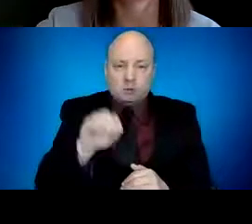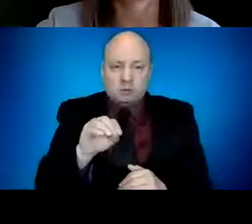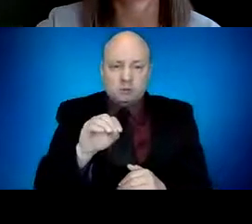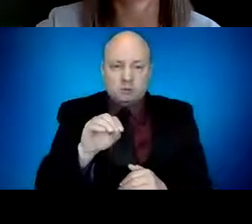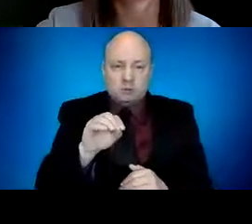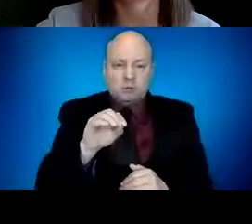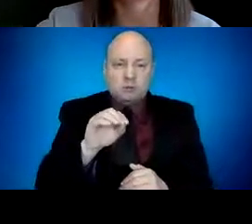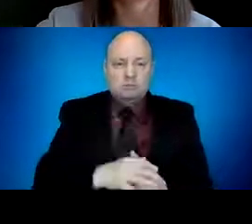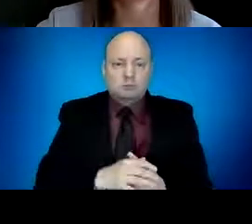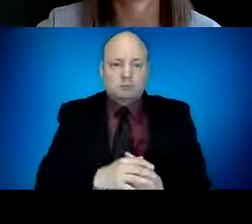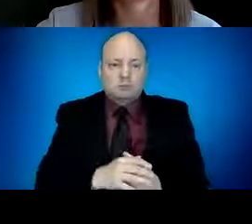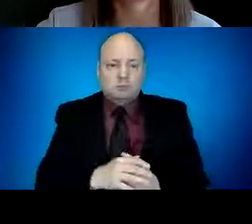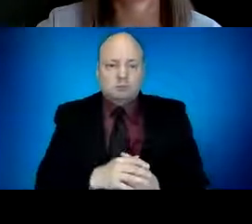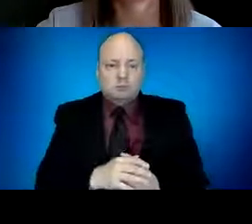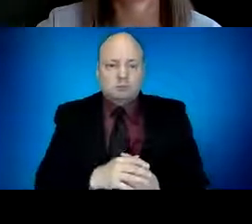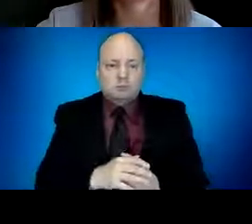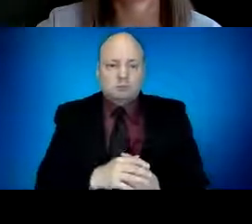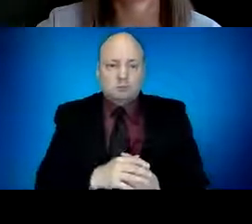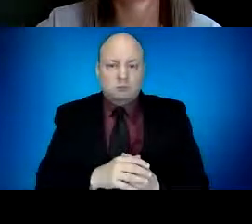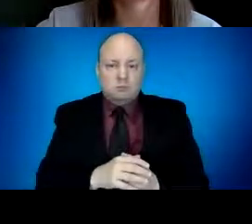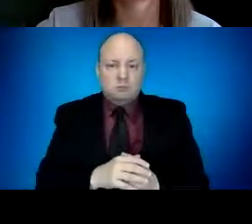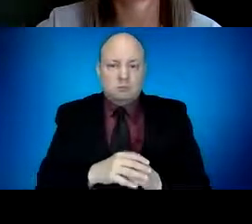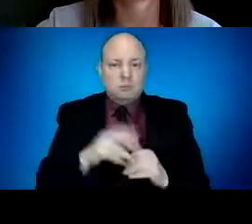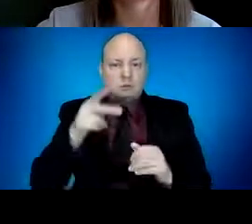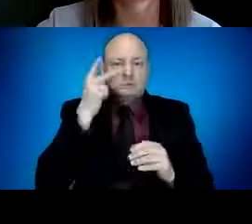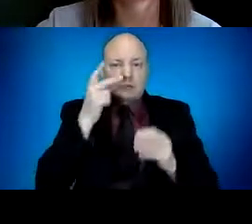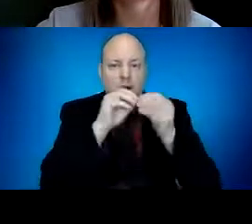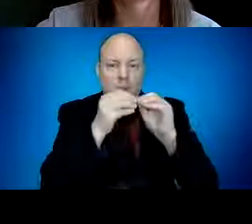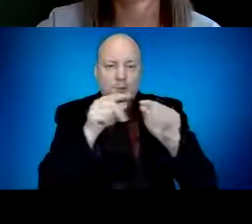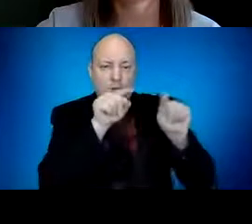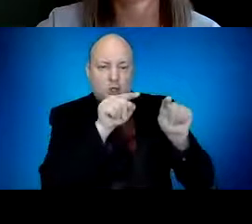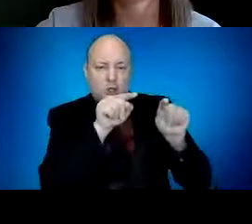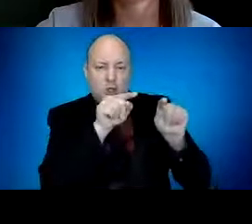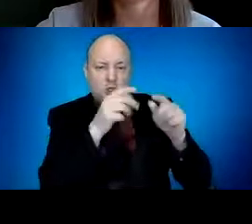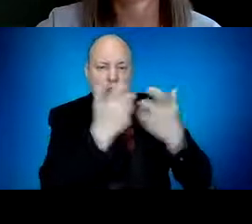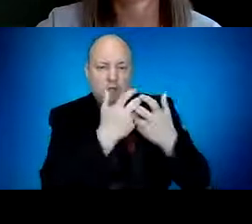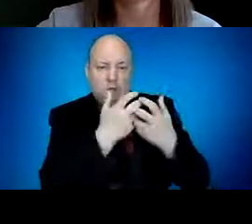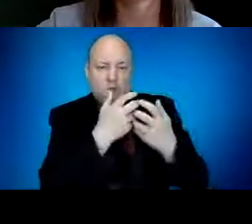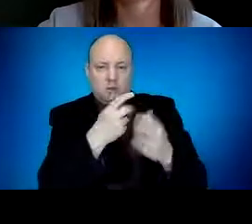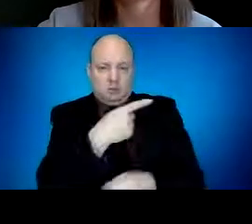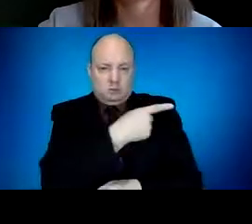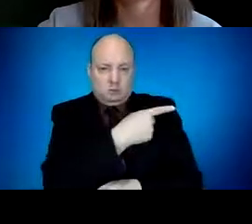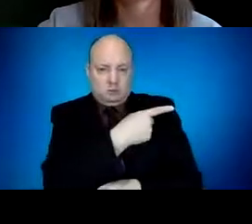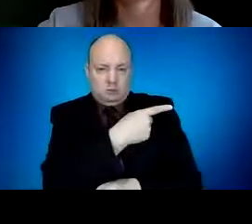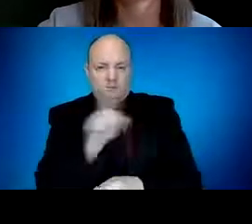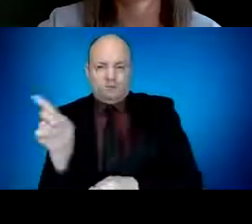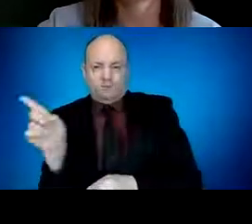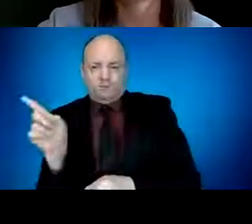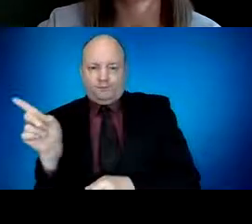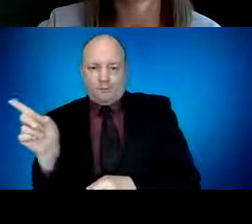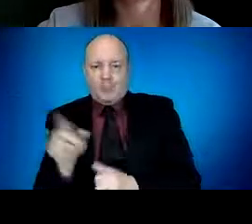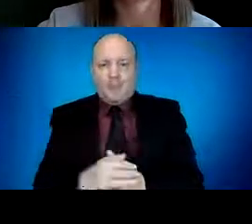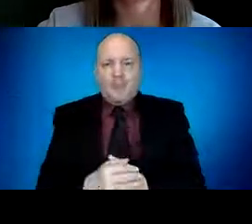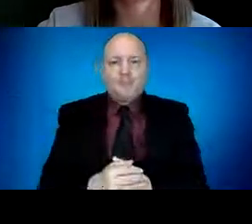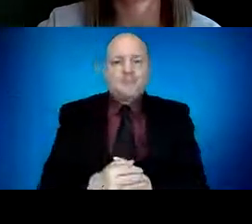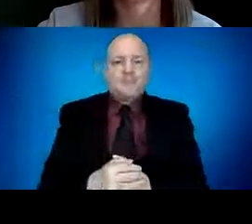Nationally, Oregon now ranks 38th in the nation in percentage of seniors who've been vaccinated. We've made important progress. We knew there'd be turbulence,